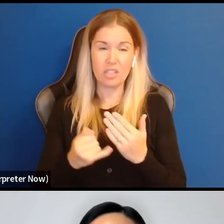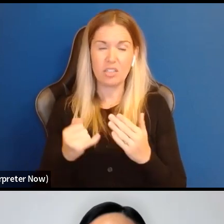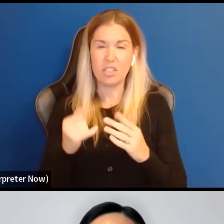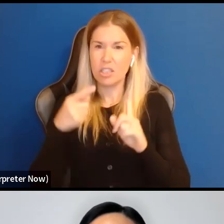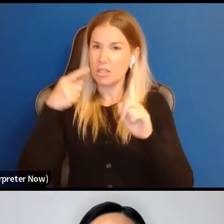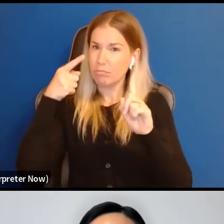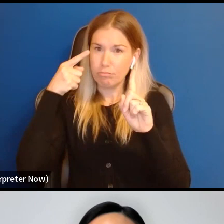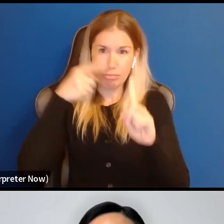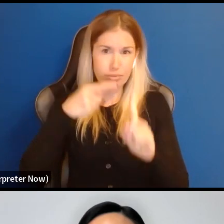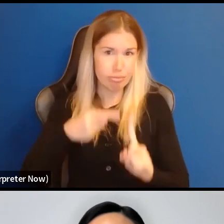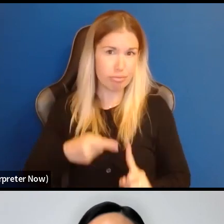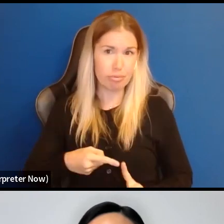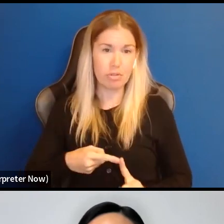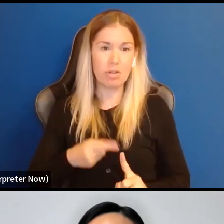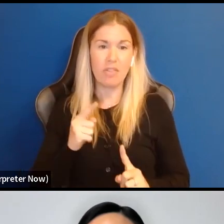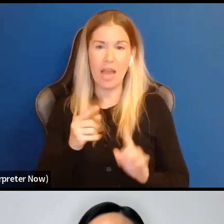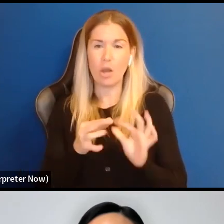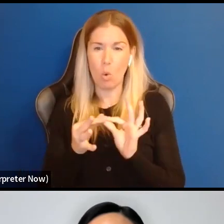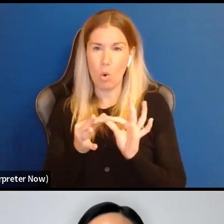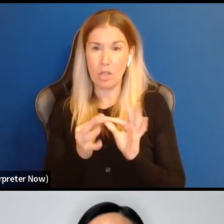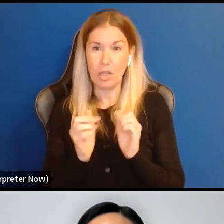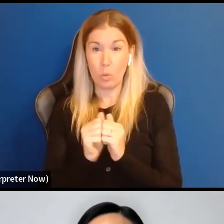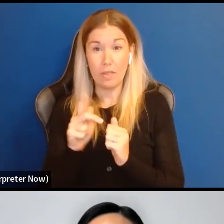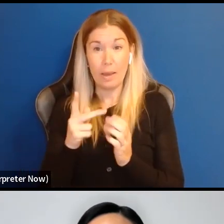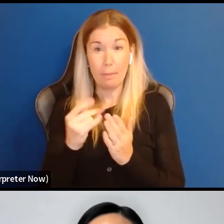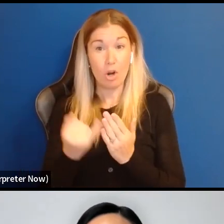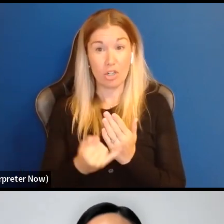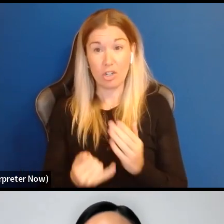services that correlate with that project.